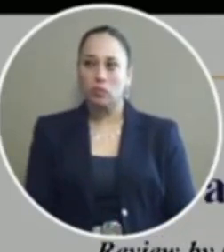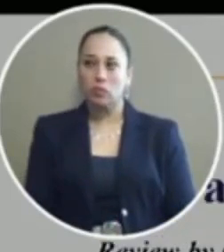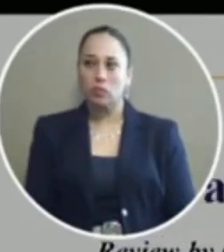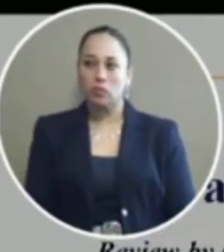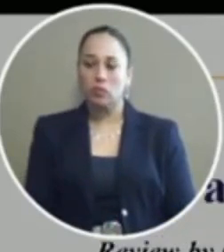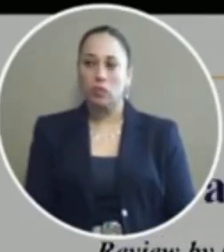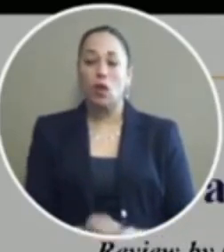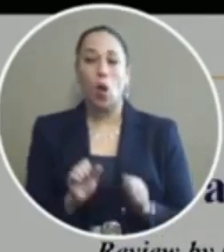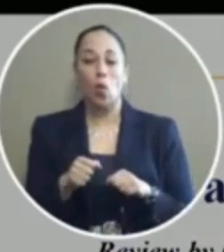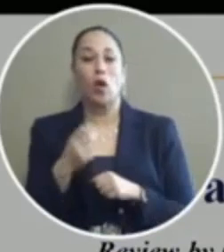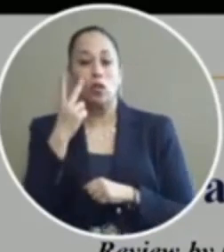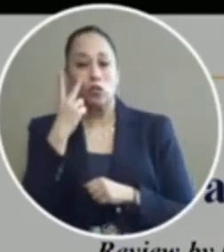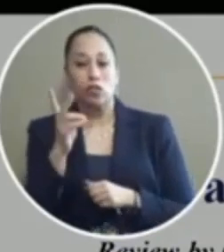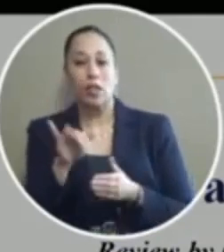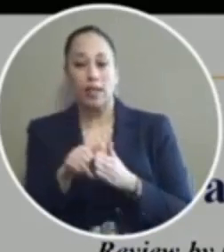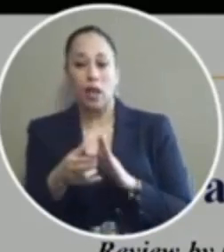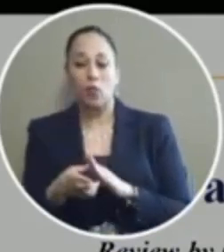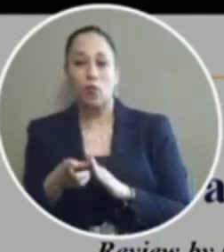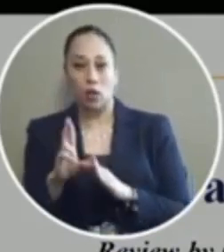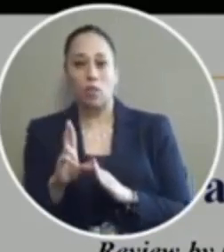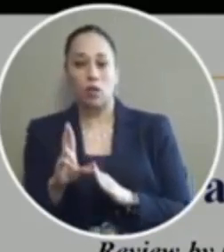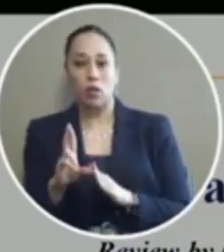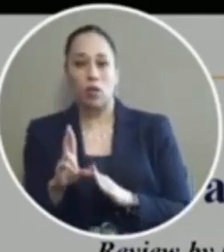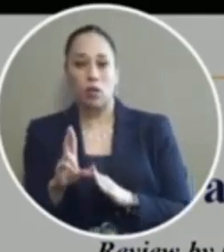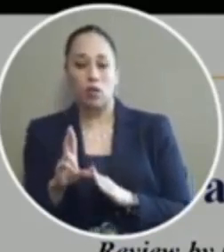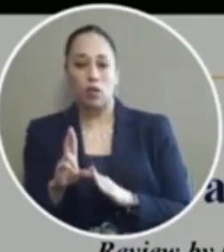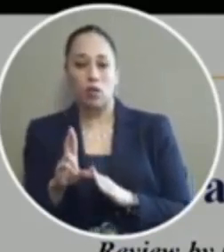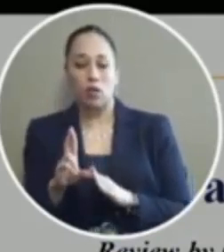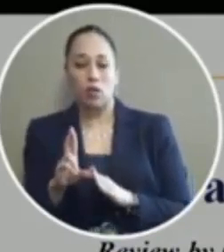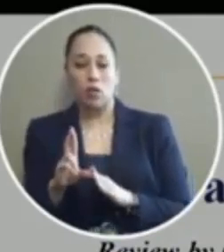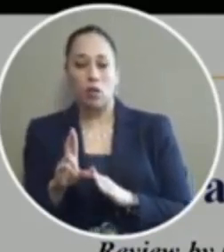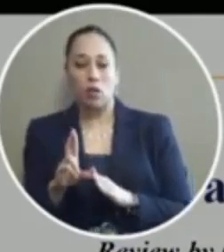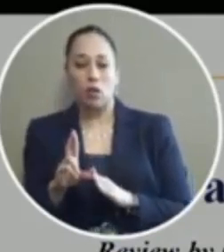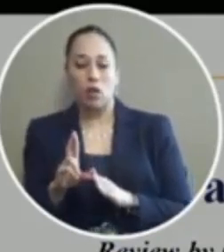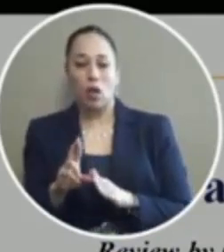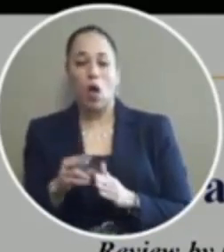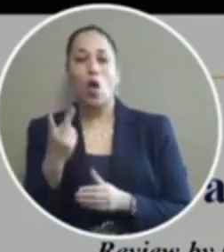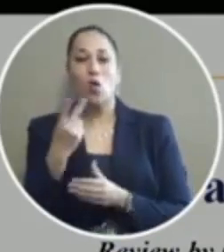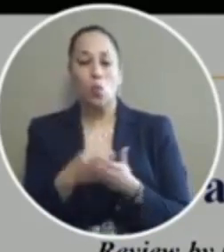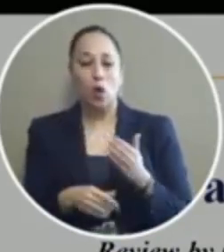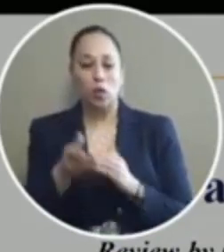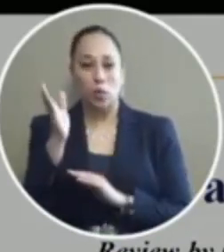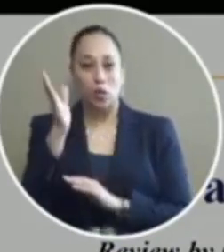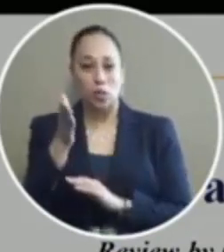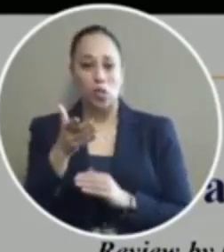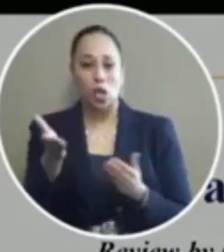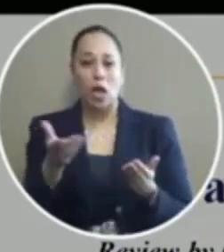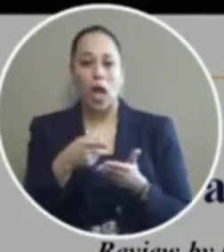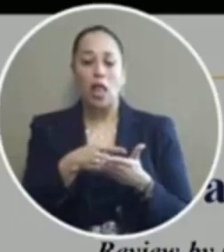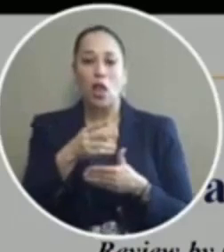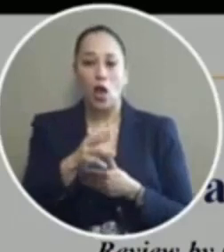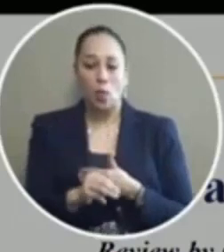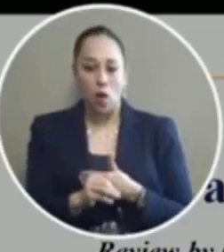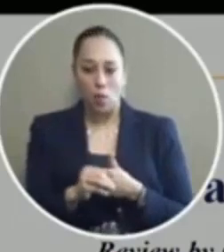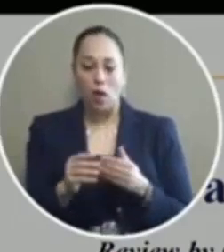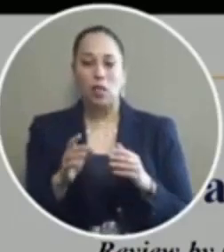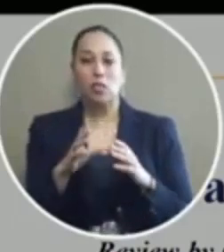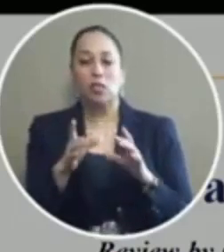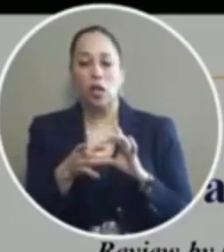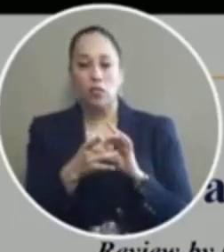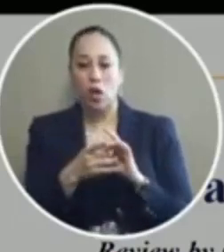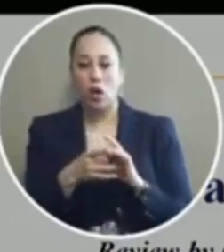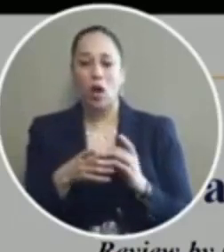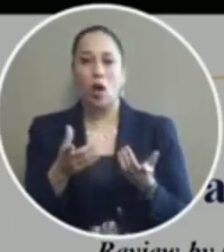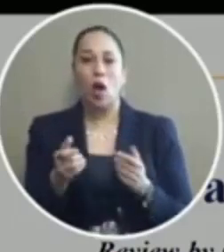we look at the legal review on this um short a bullet presentation here the programs allowed under the code of criminal